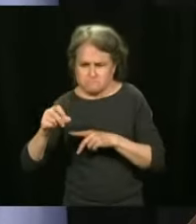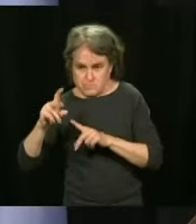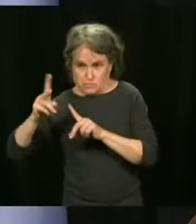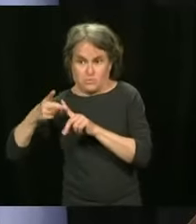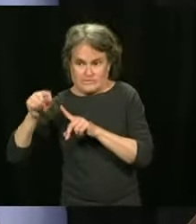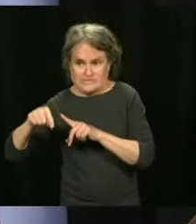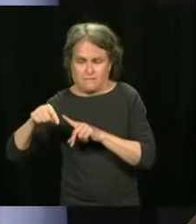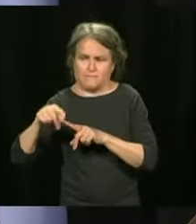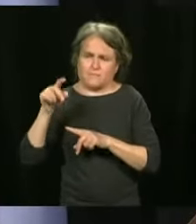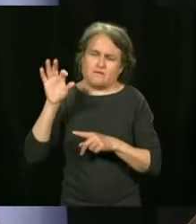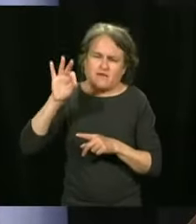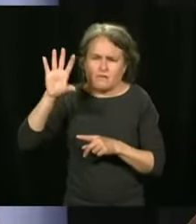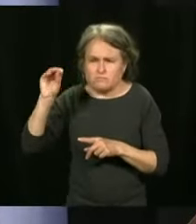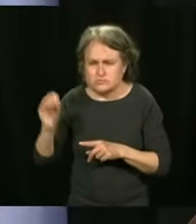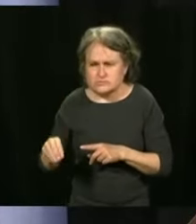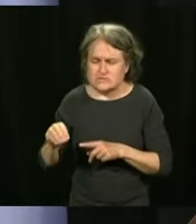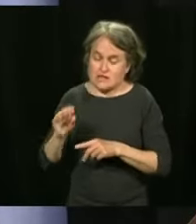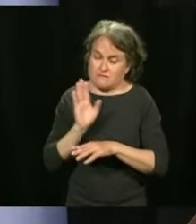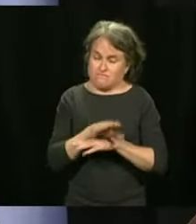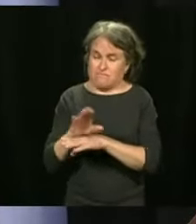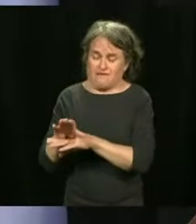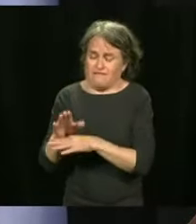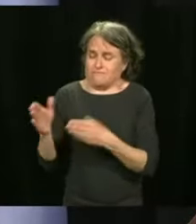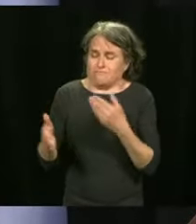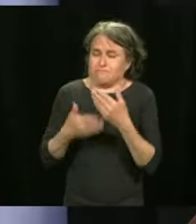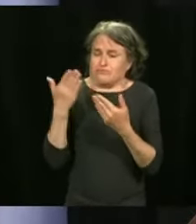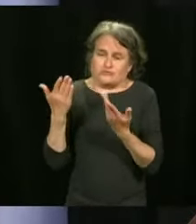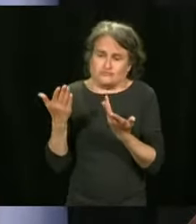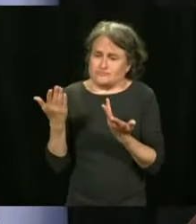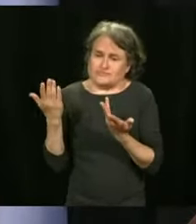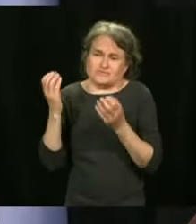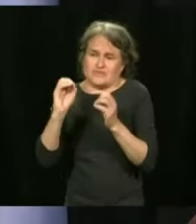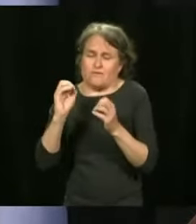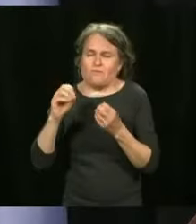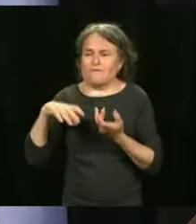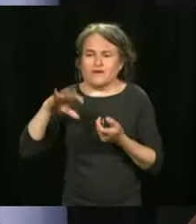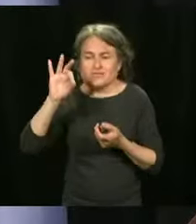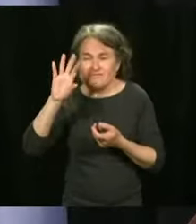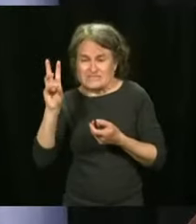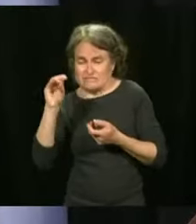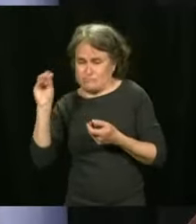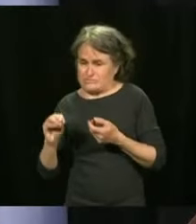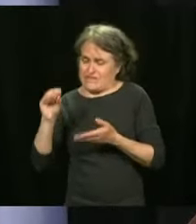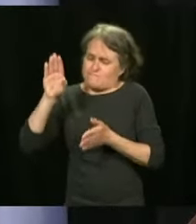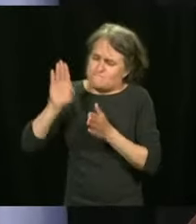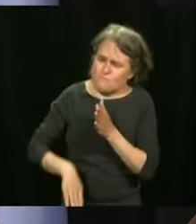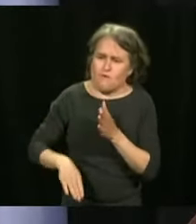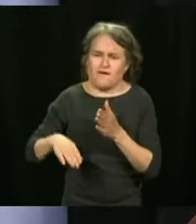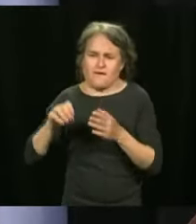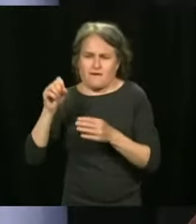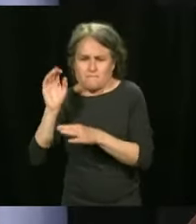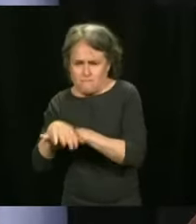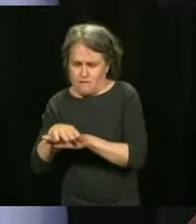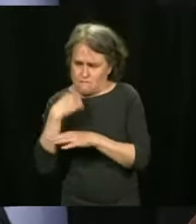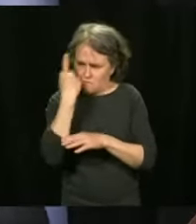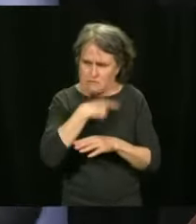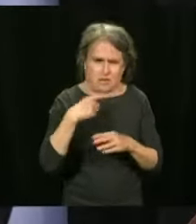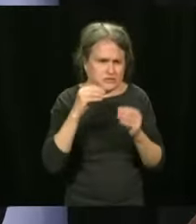96 percent prevention in deaths. The numbers are extremely interesting with this type of vaccine anyways.